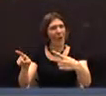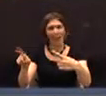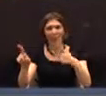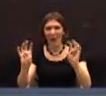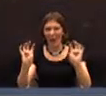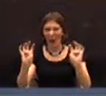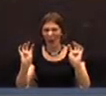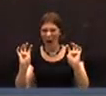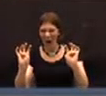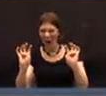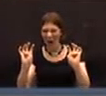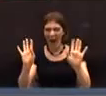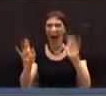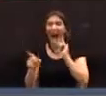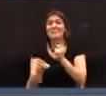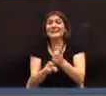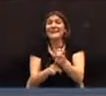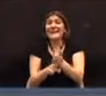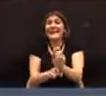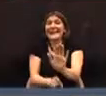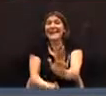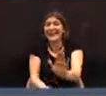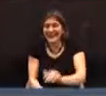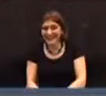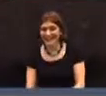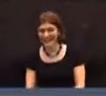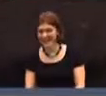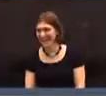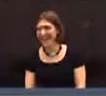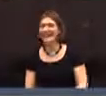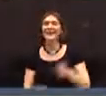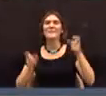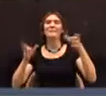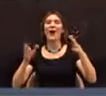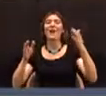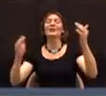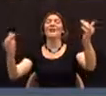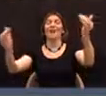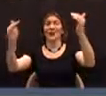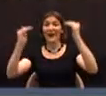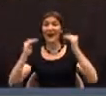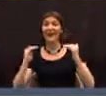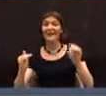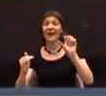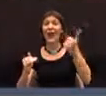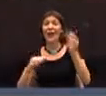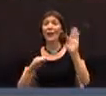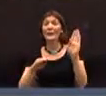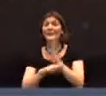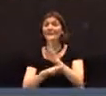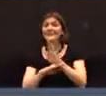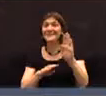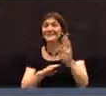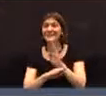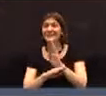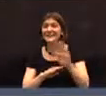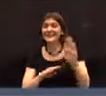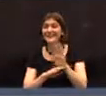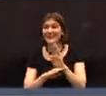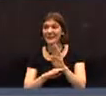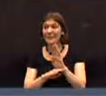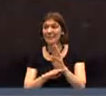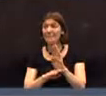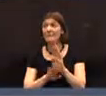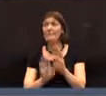Thank you, Mr. Dimes. We now move to other business, and